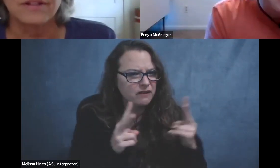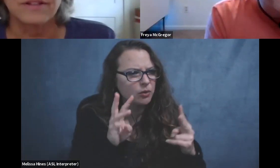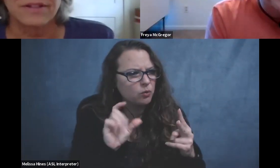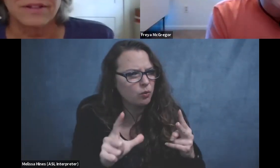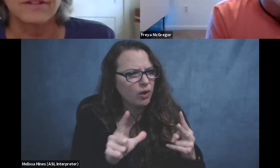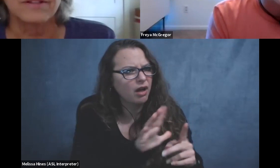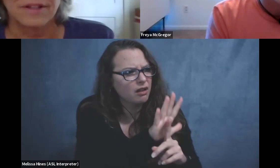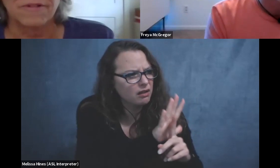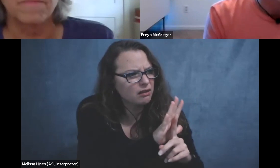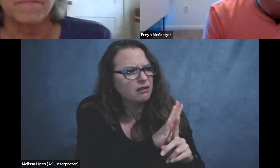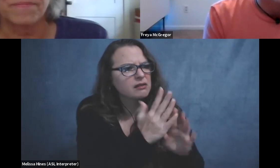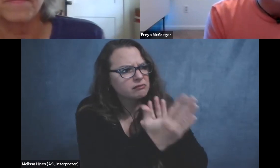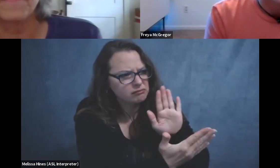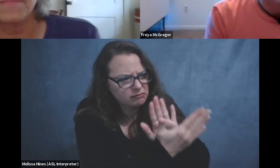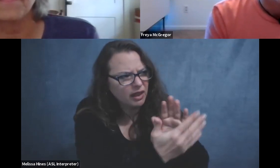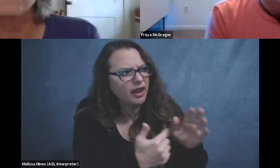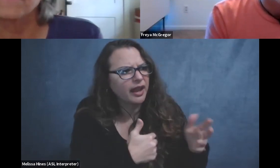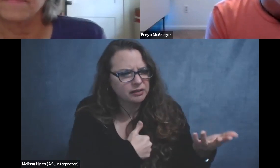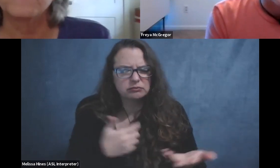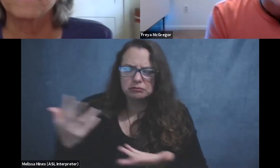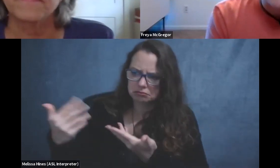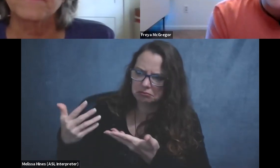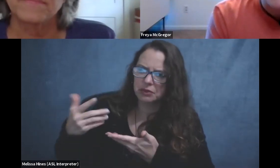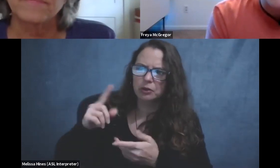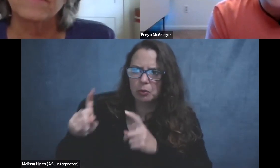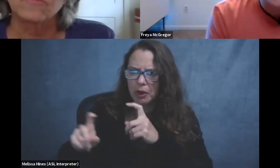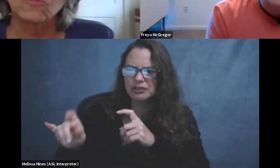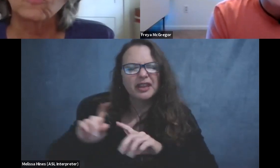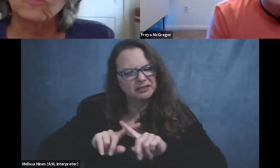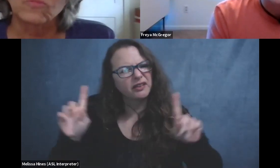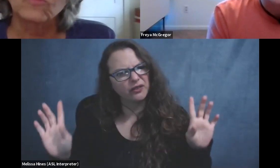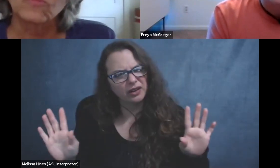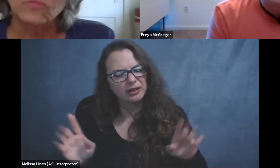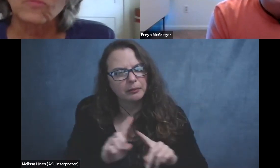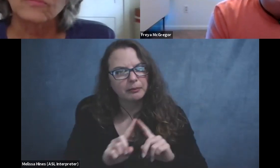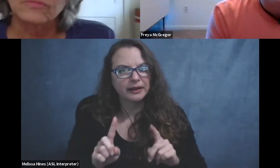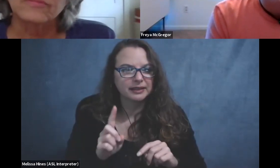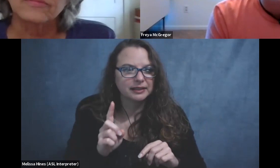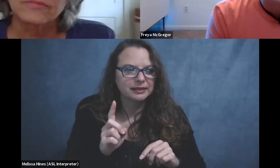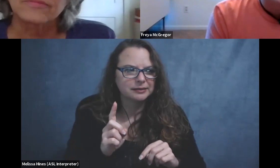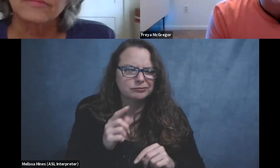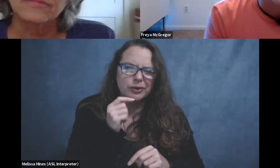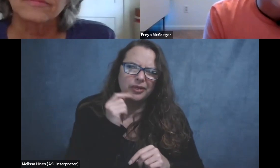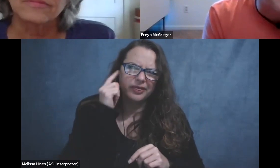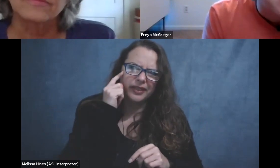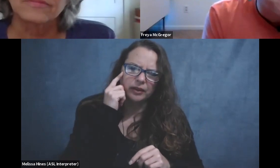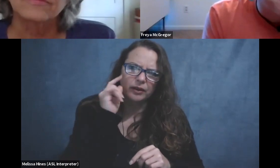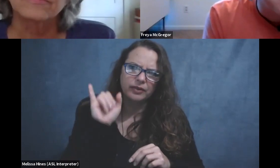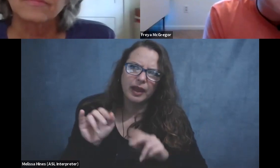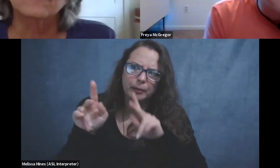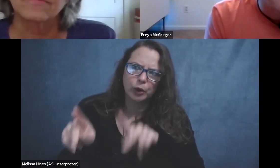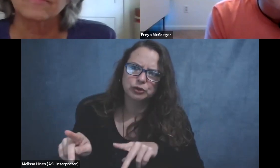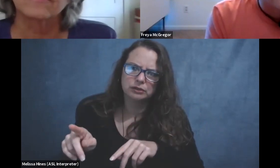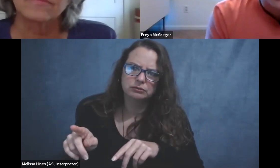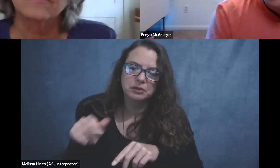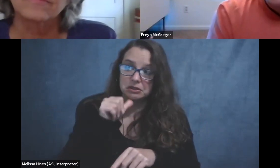to ask them questions or something. And that's different, but, um, anything that you wouldn't ask someone who's non-disabled